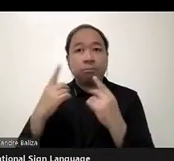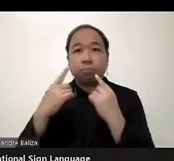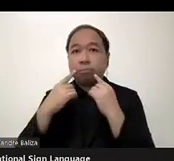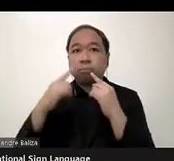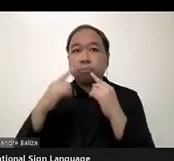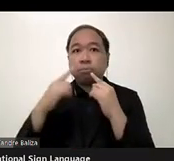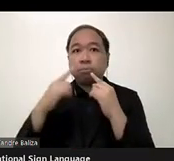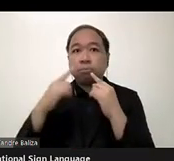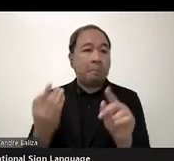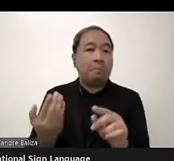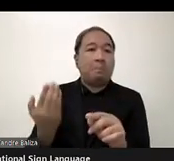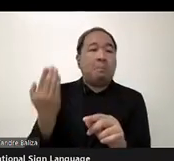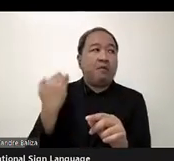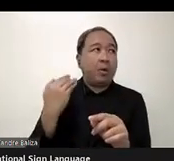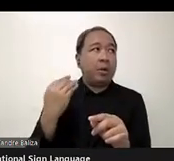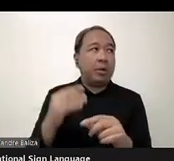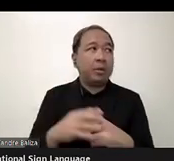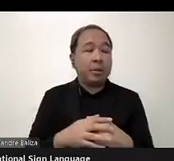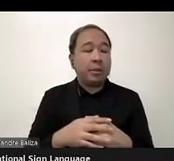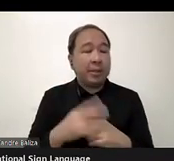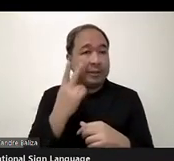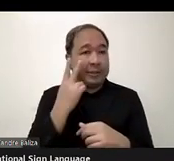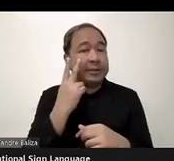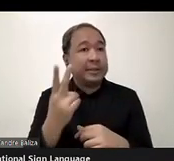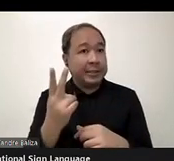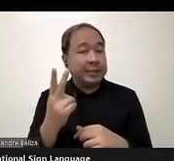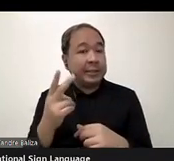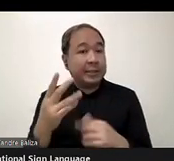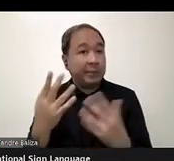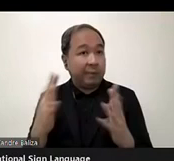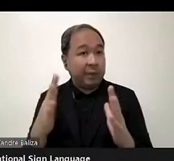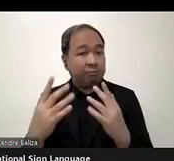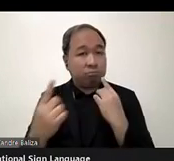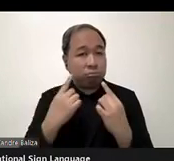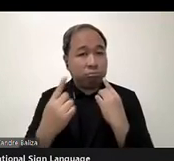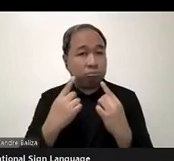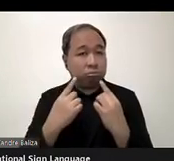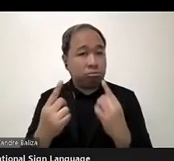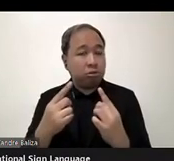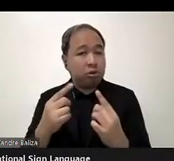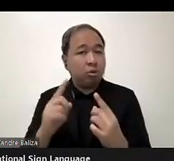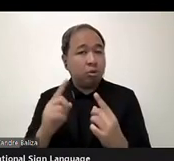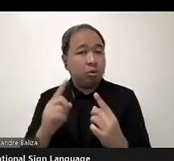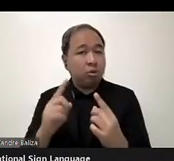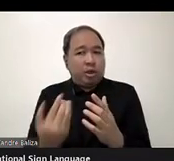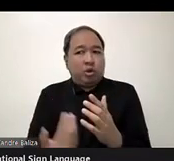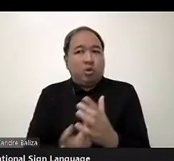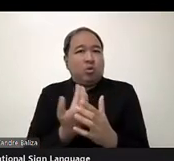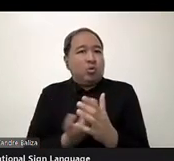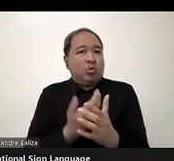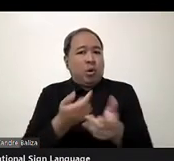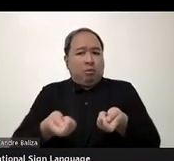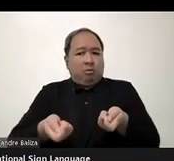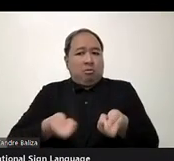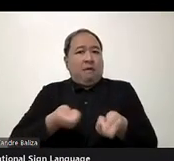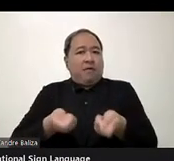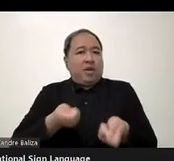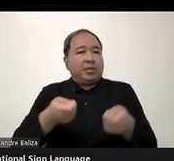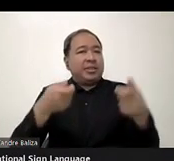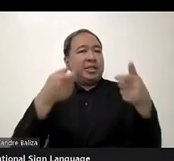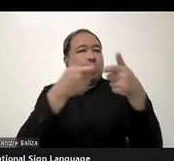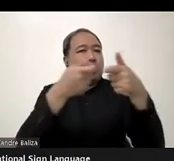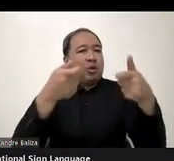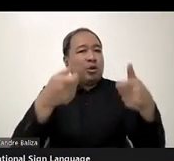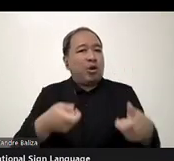figured out after a long discussion what would be our new governance documents. So then we published those that could be found on the